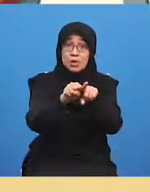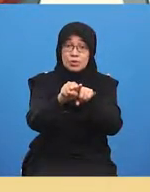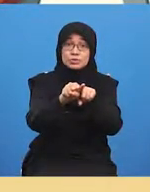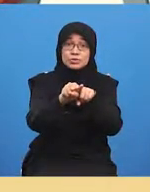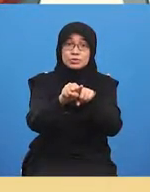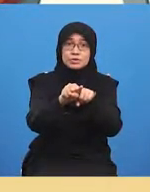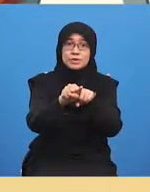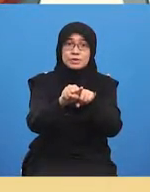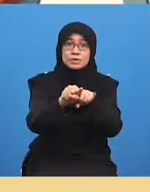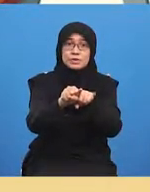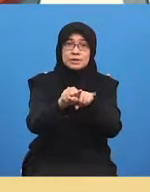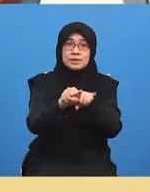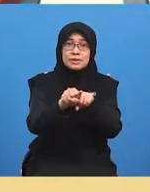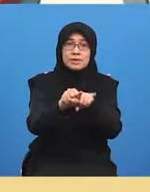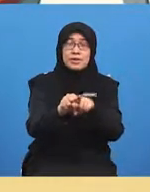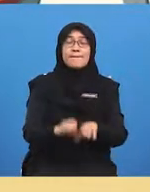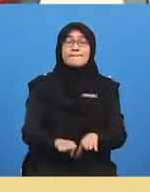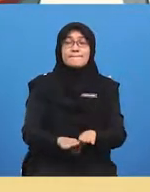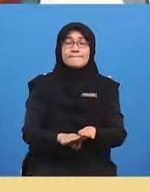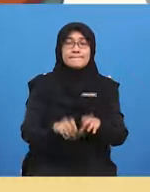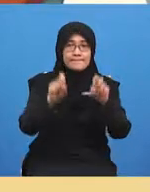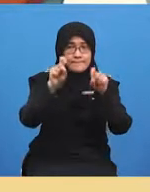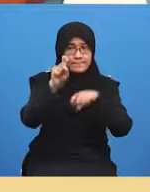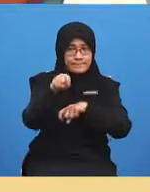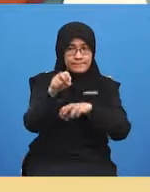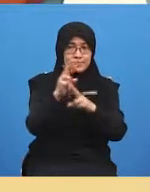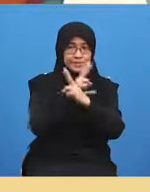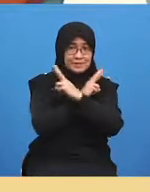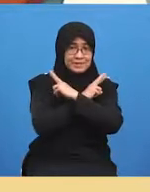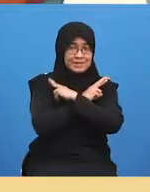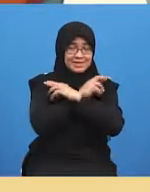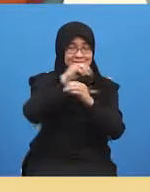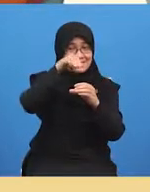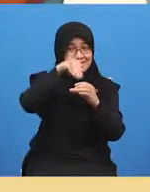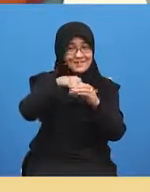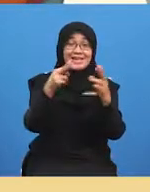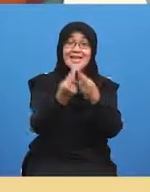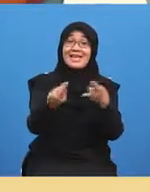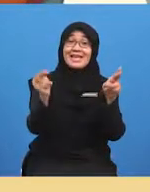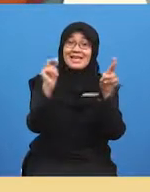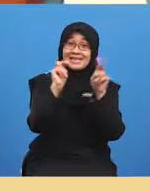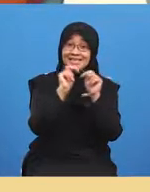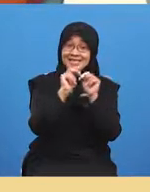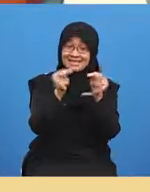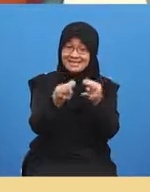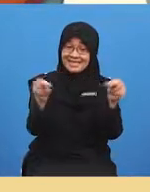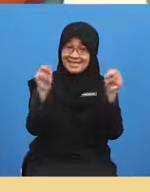have a rest in their nest good night sleepy eggs sleep tight